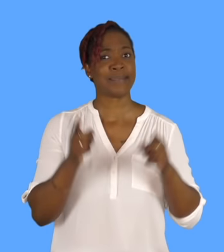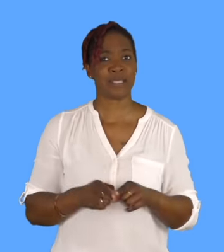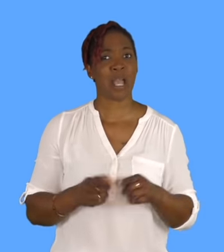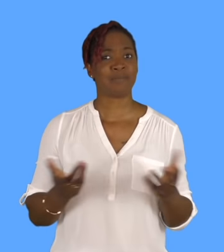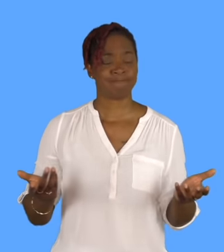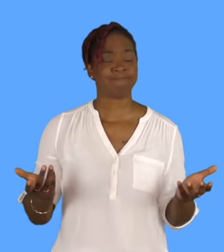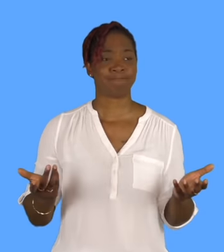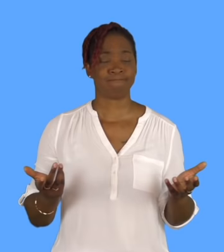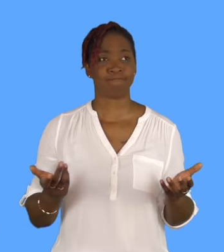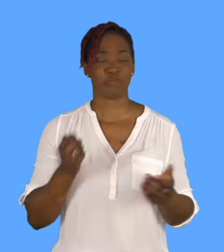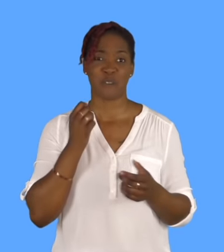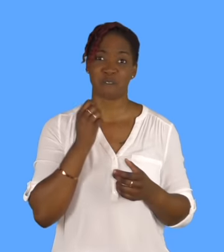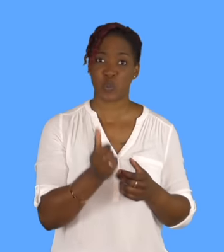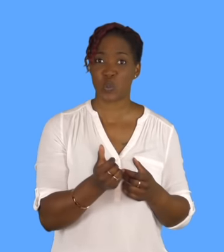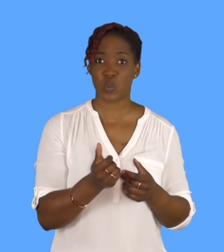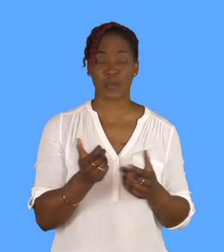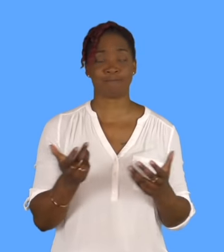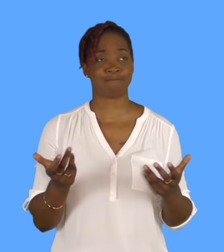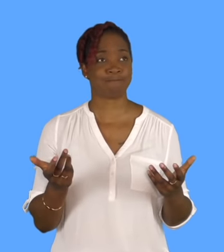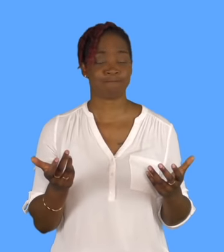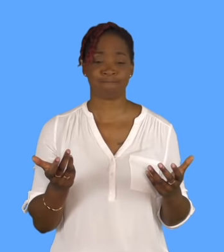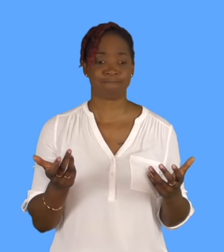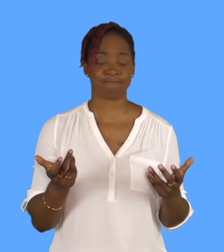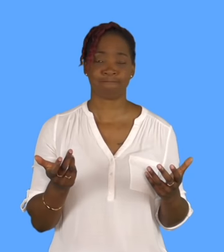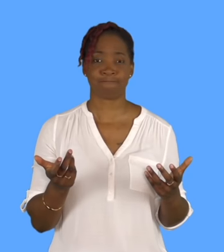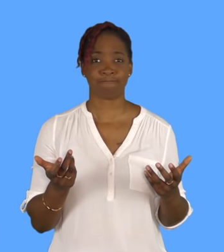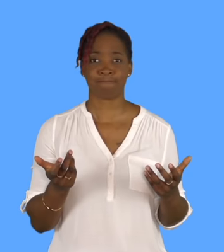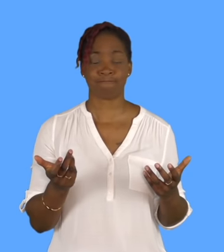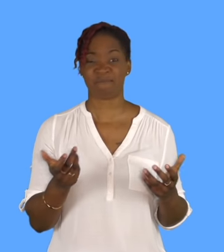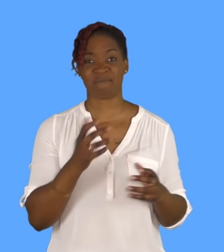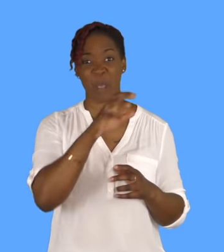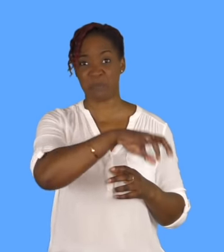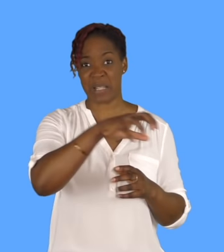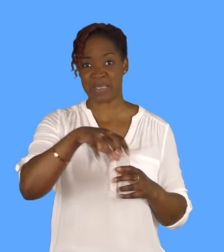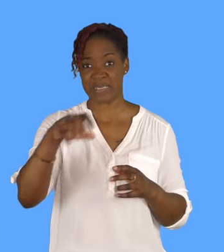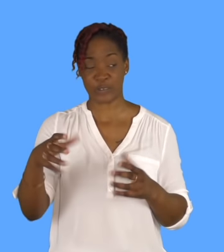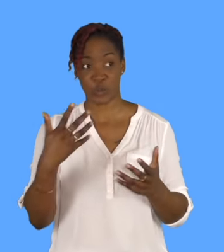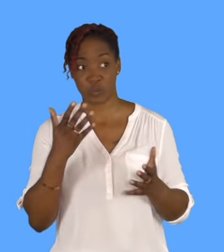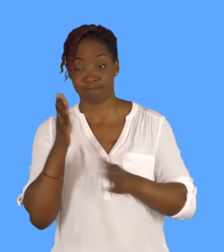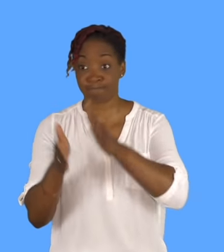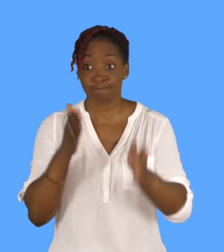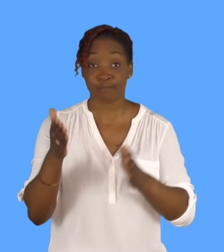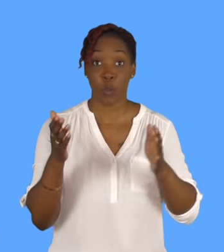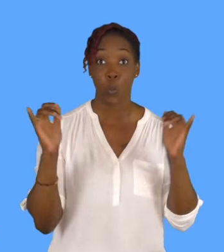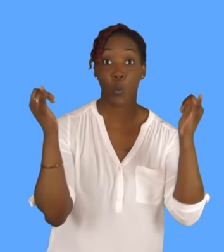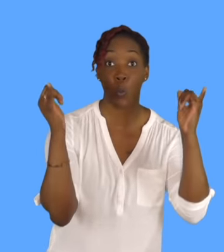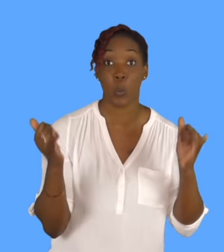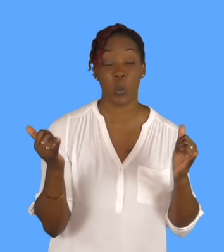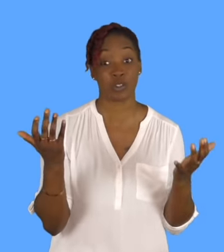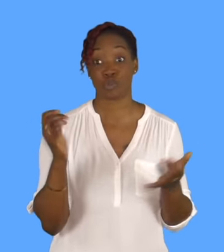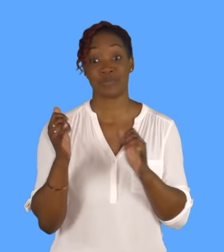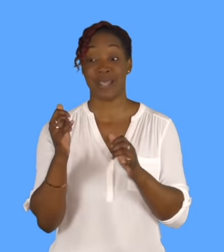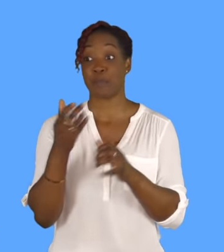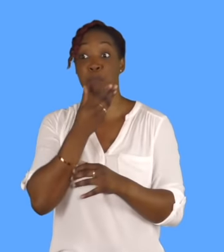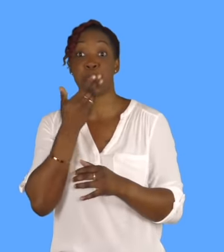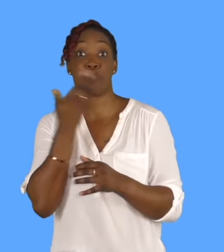places to find entertainment, and you can't always find it at home. Unlike, say,